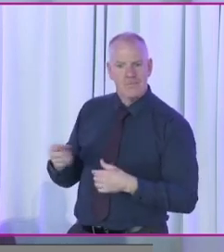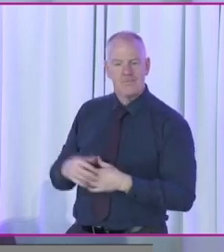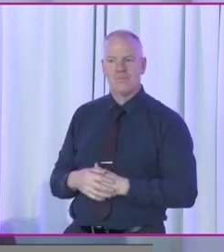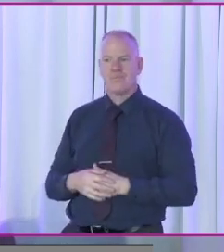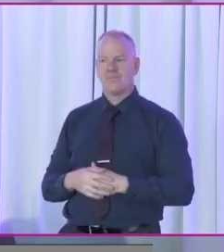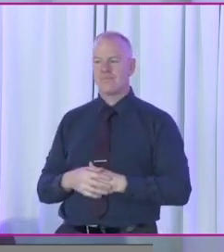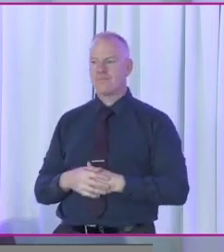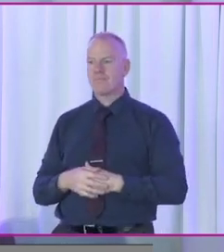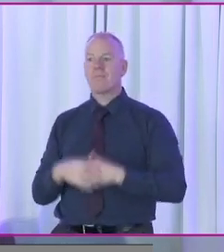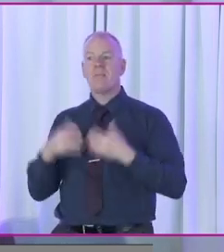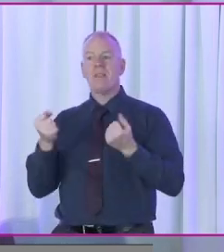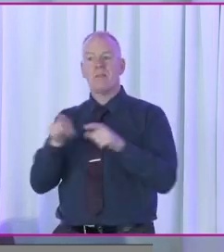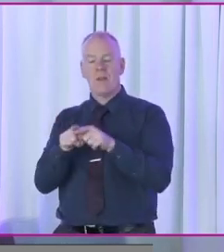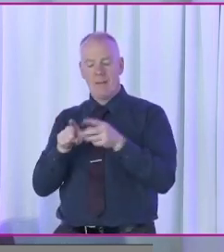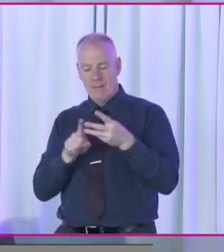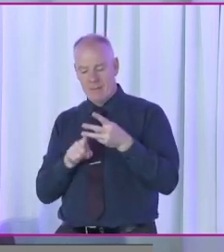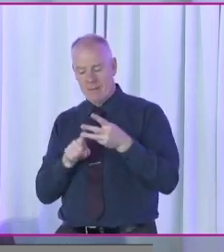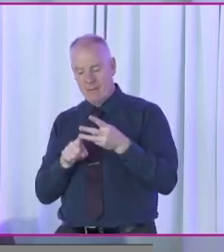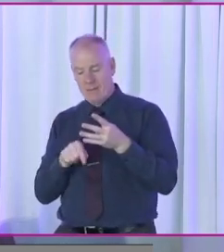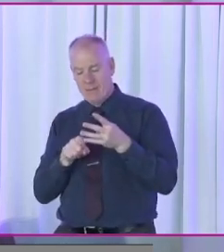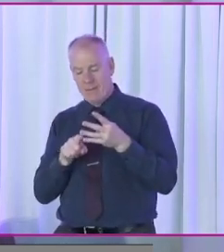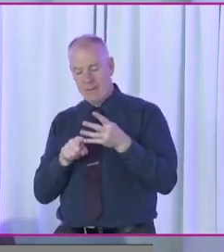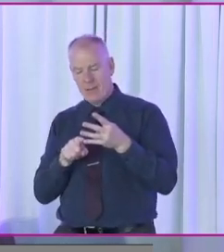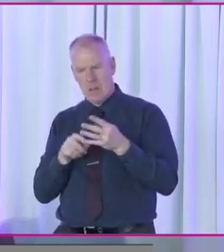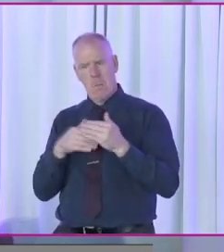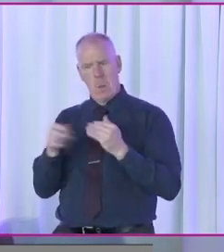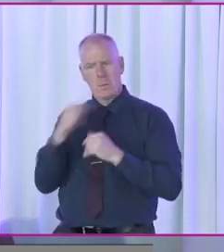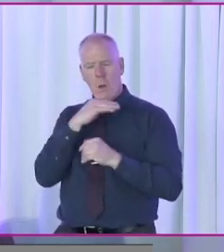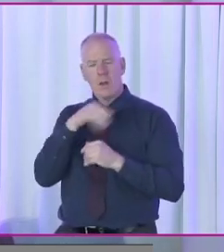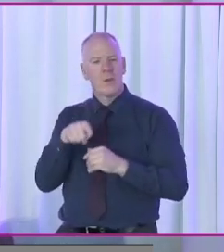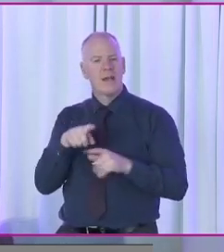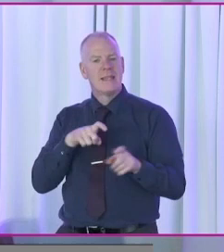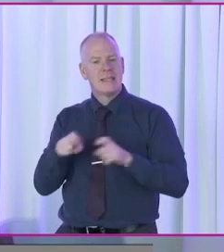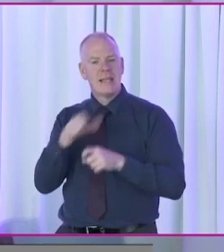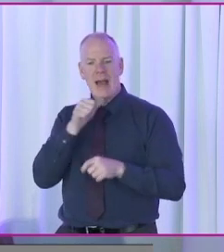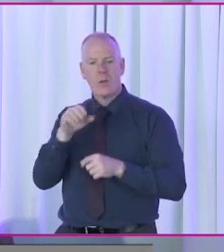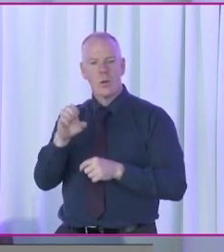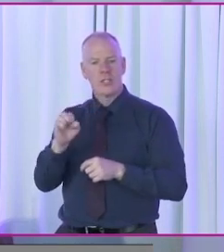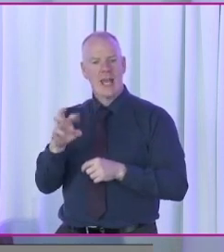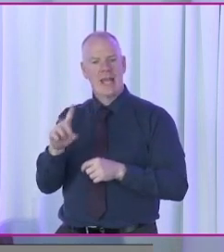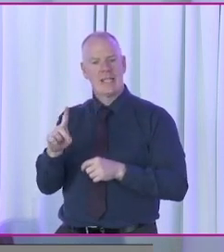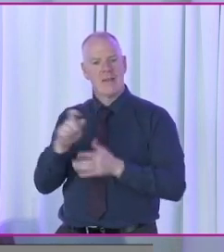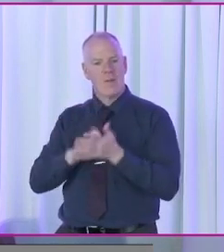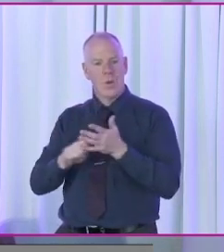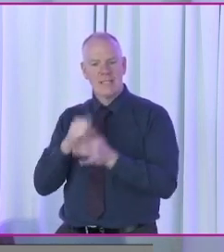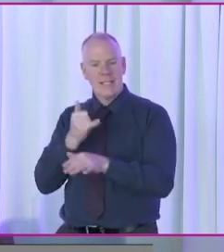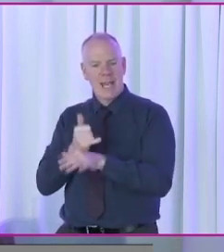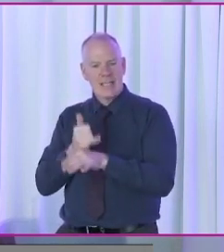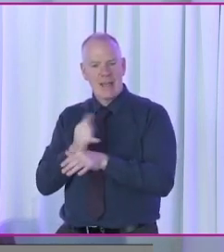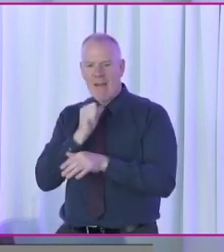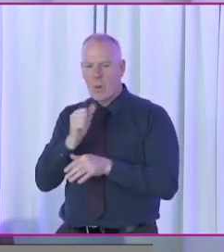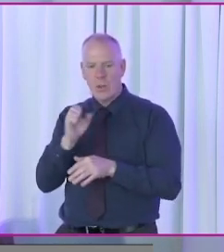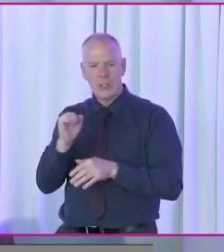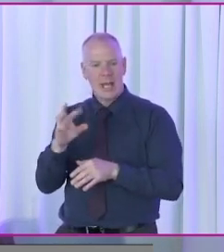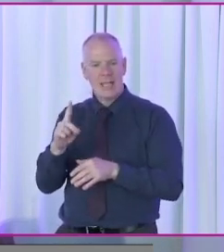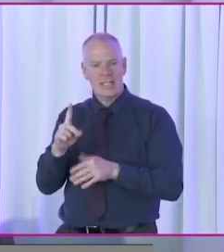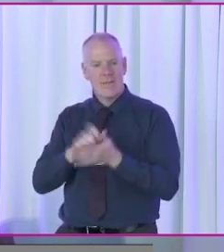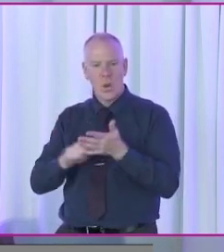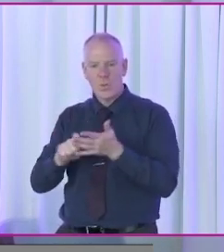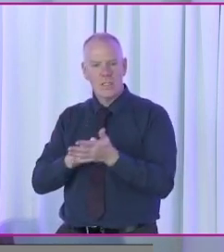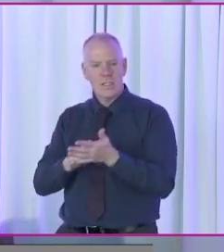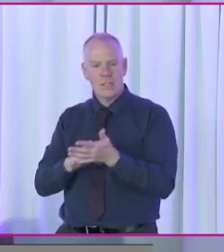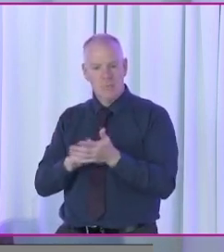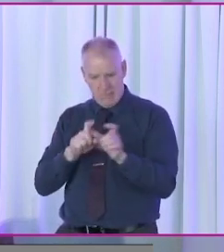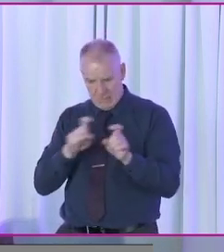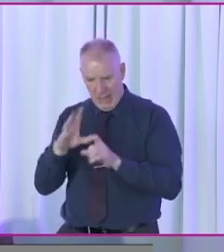And also we have, I think that's the main thing, we still do not have Shannon voting, because that wasn't included. So visually impaired people still cannot